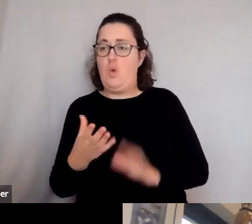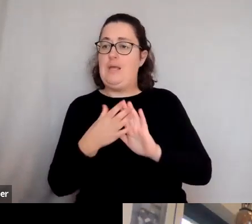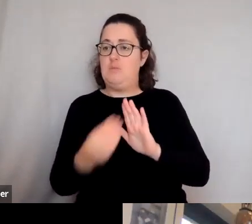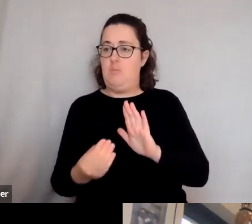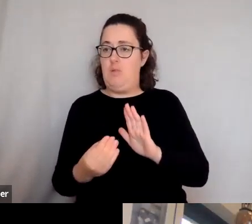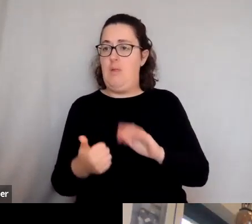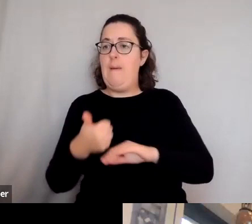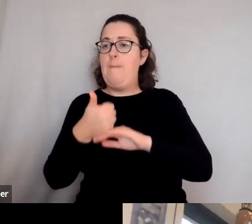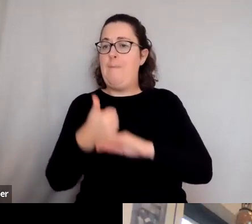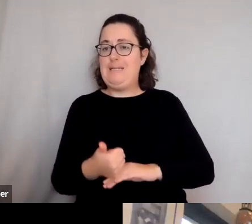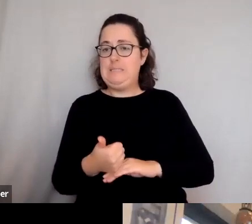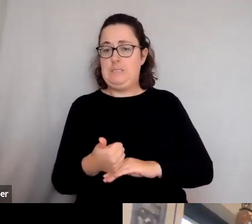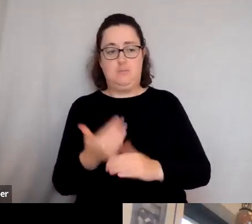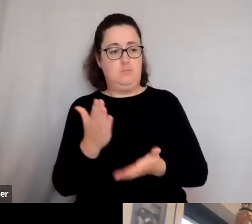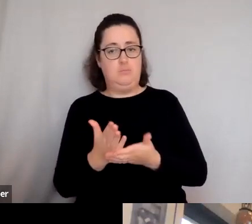there is a basic equity.